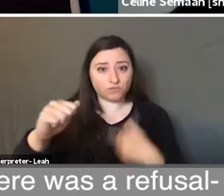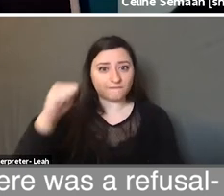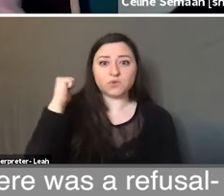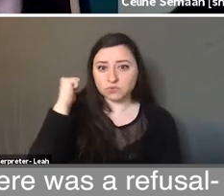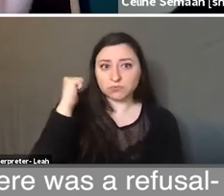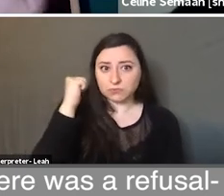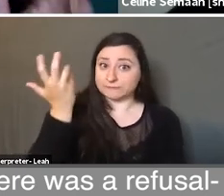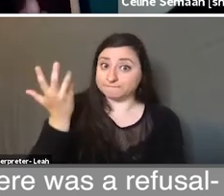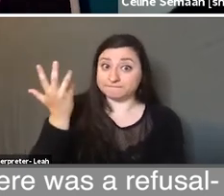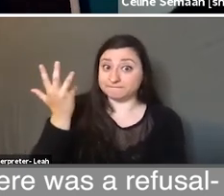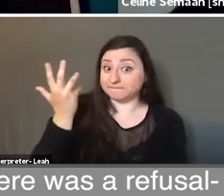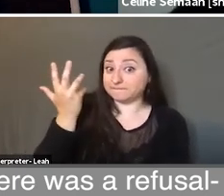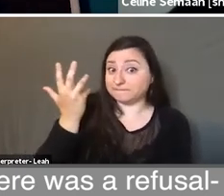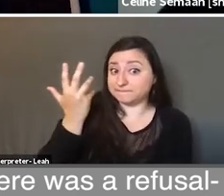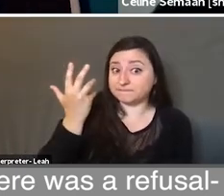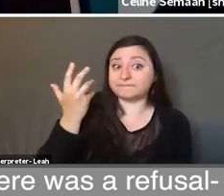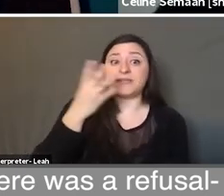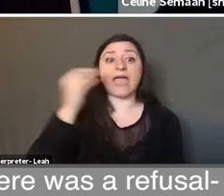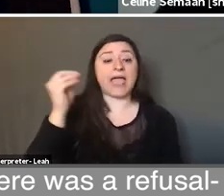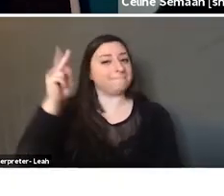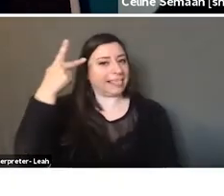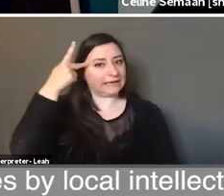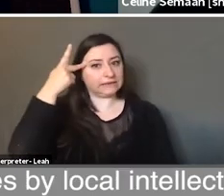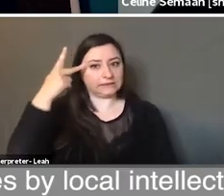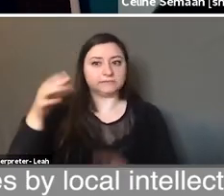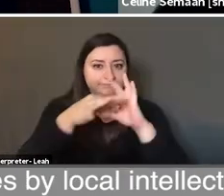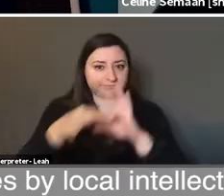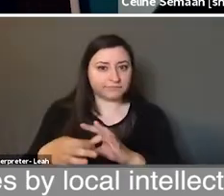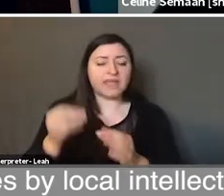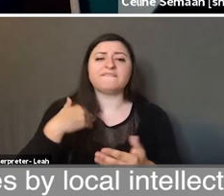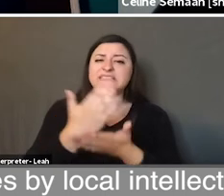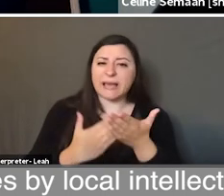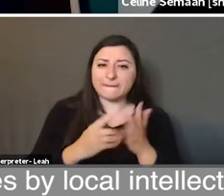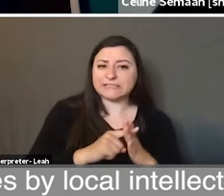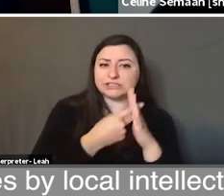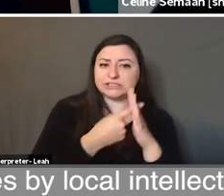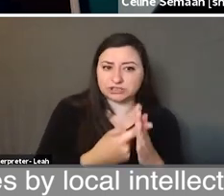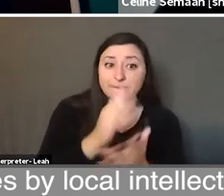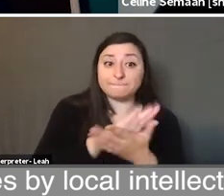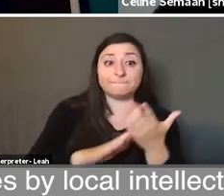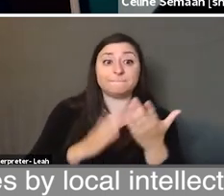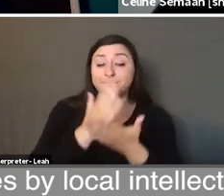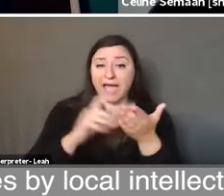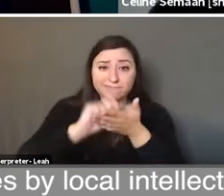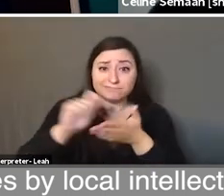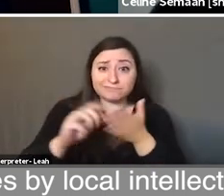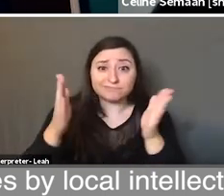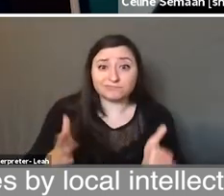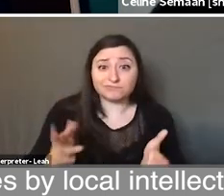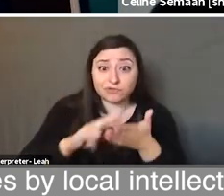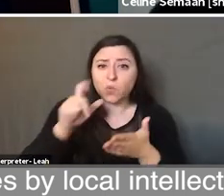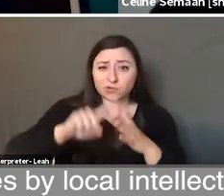this is politically speaking, and there were some initiatives by local intellectuals who started writing